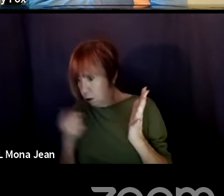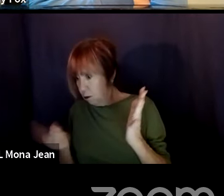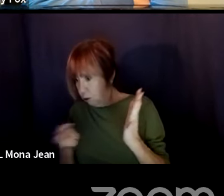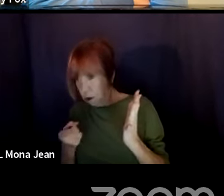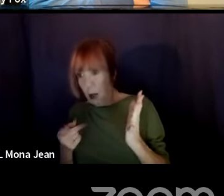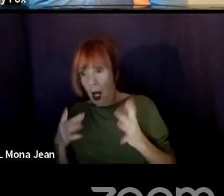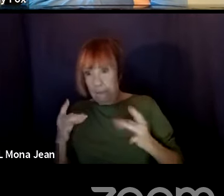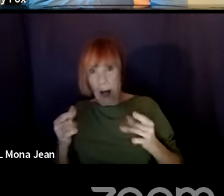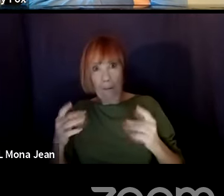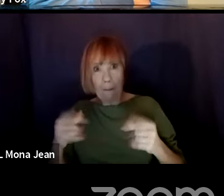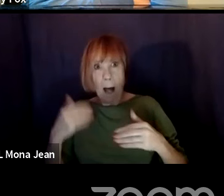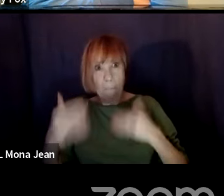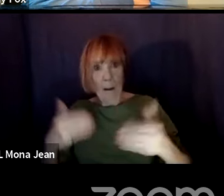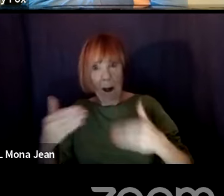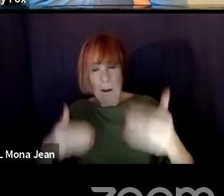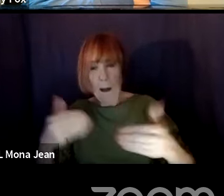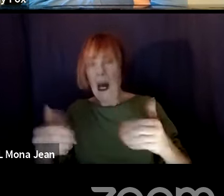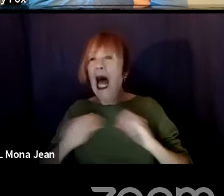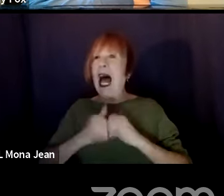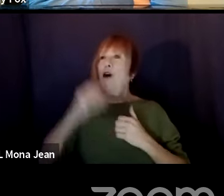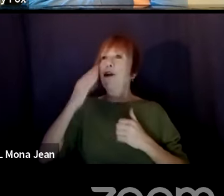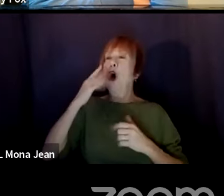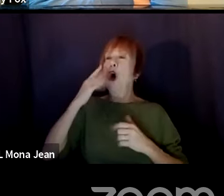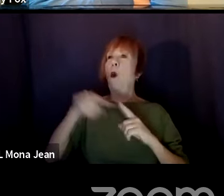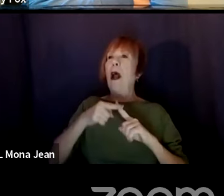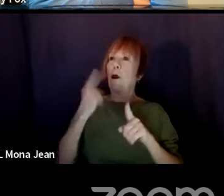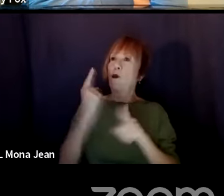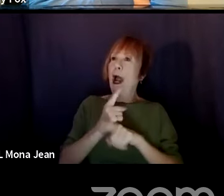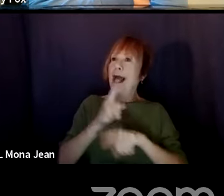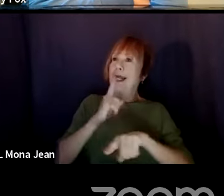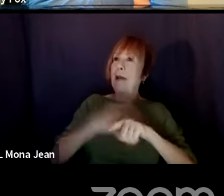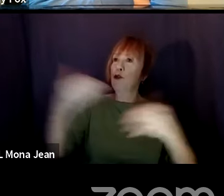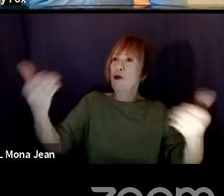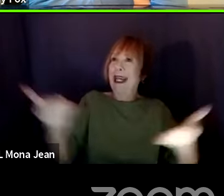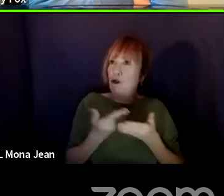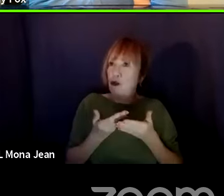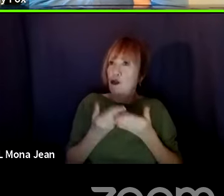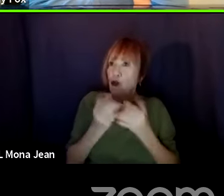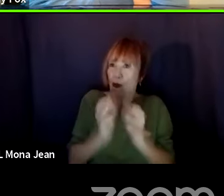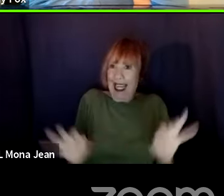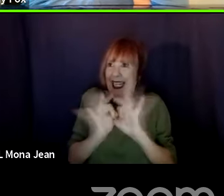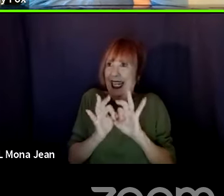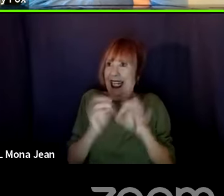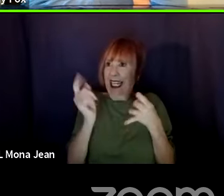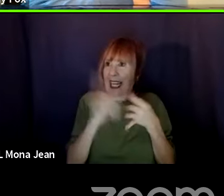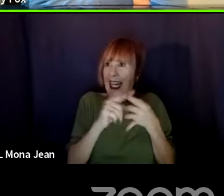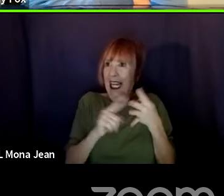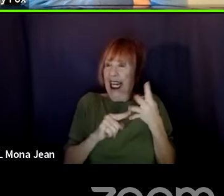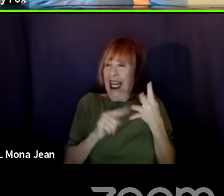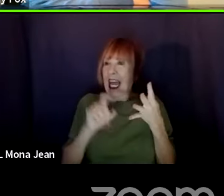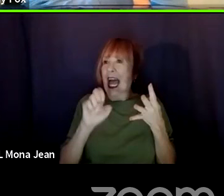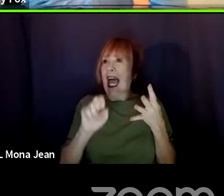time is to introduce key elements? Yeah, that's a great question.